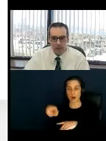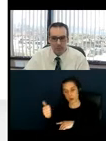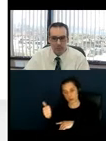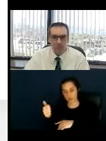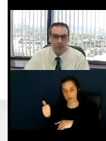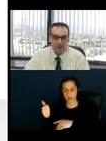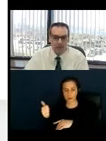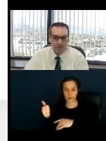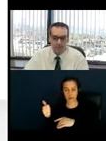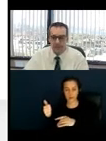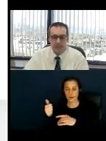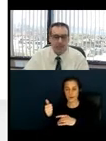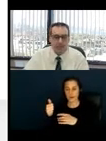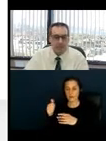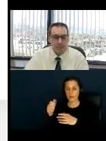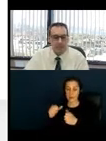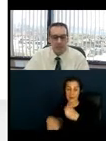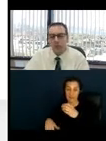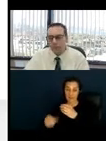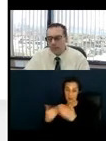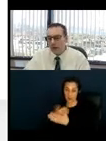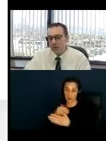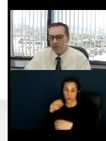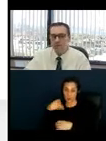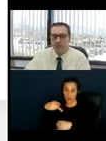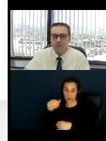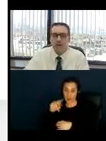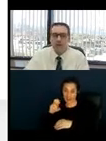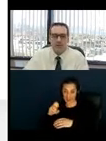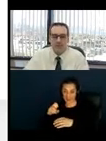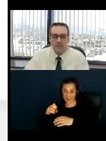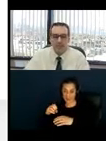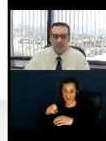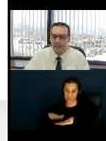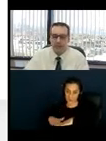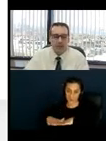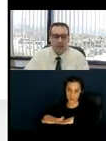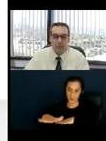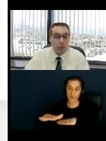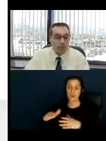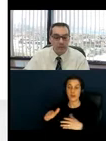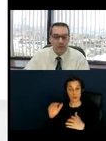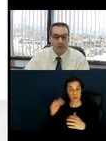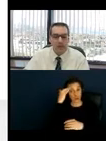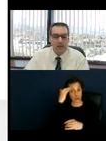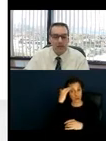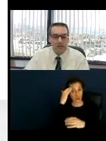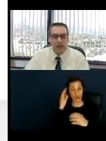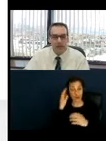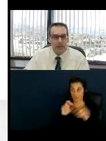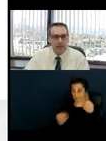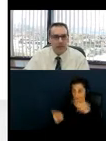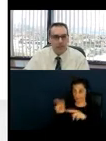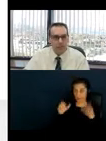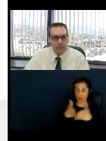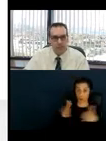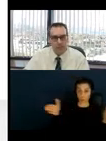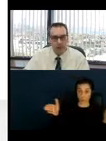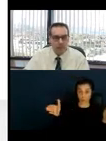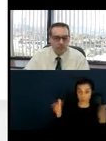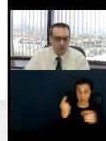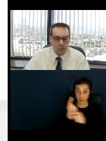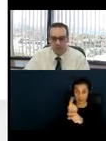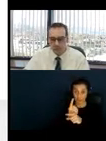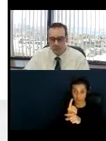repaving that specific section. So you want to be cognizant of those various things, that there's the width is correct, that if you have to maneuver